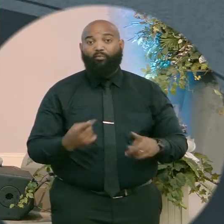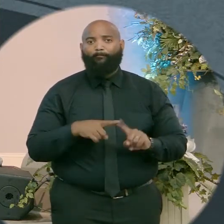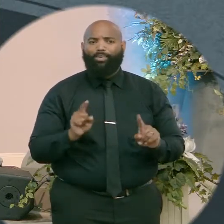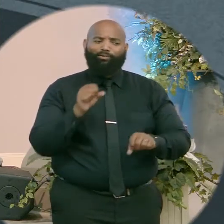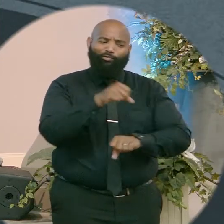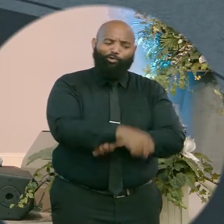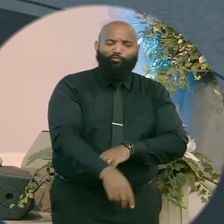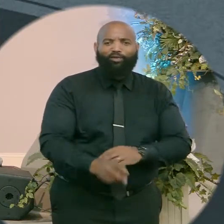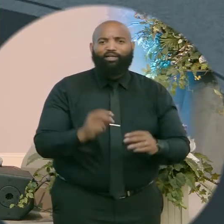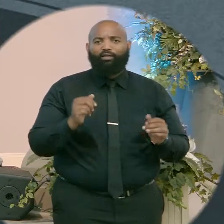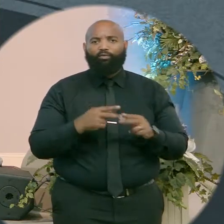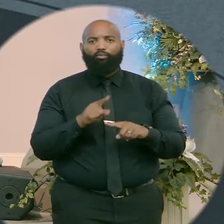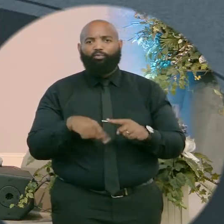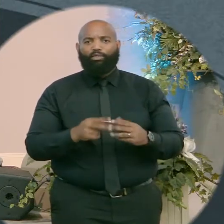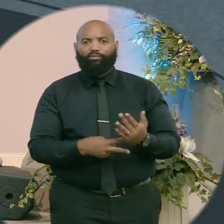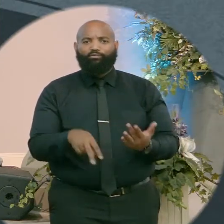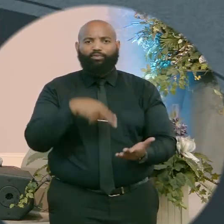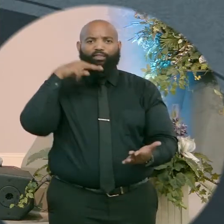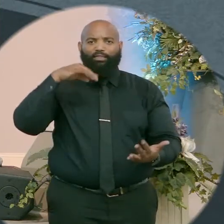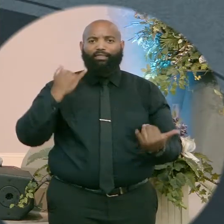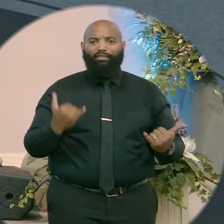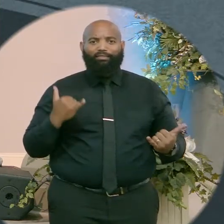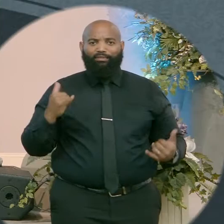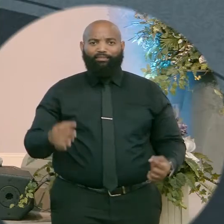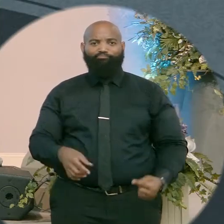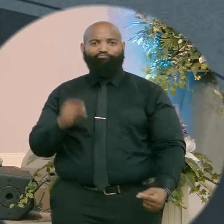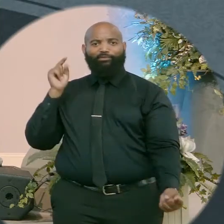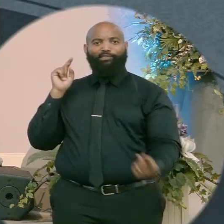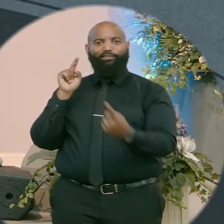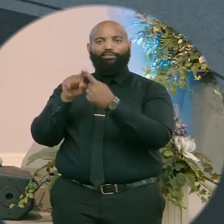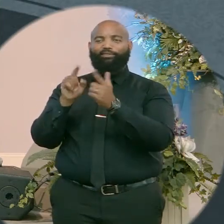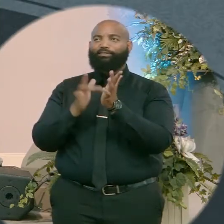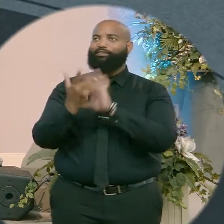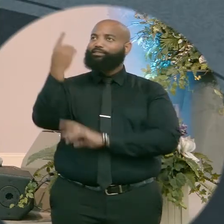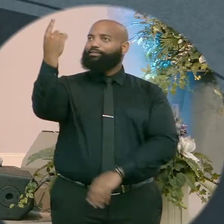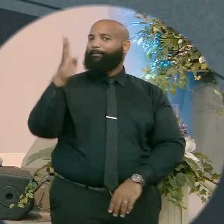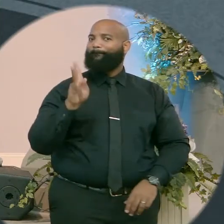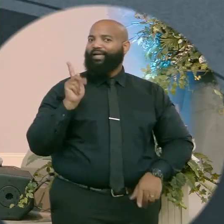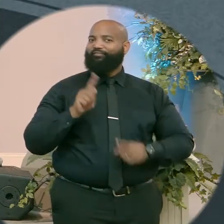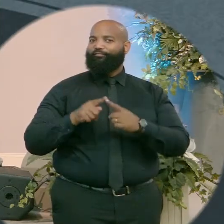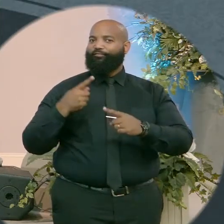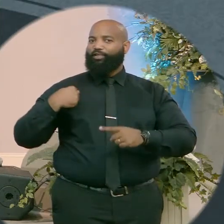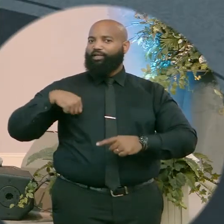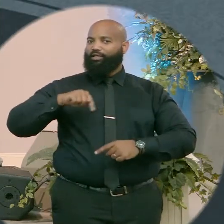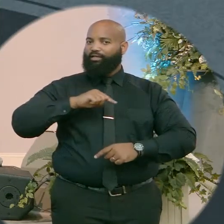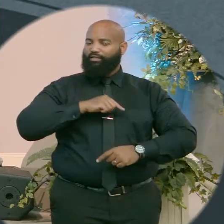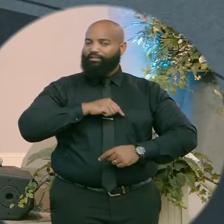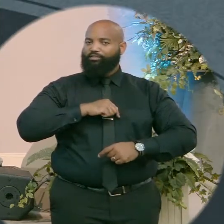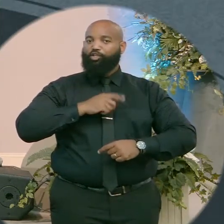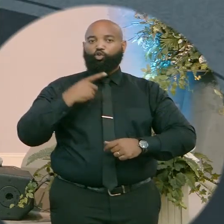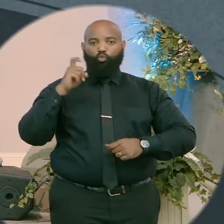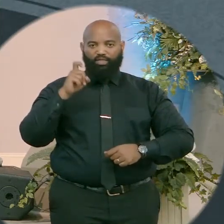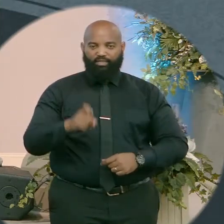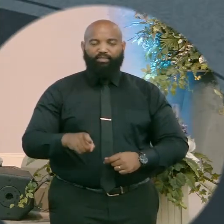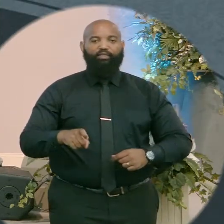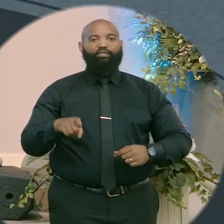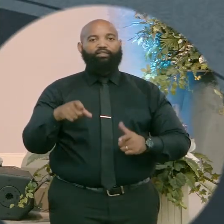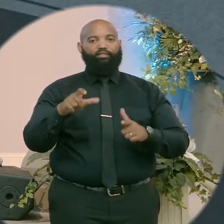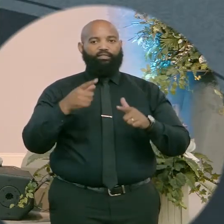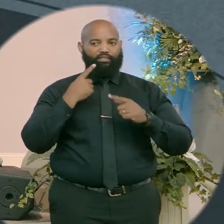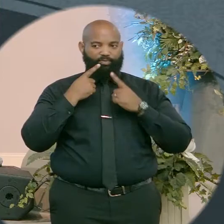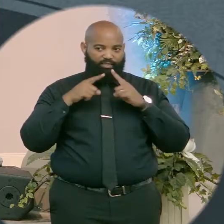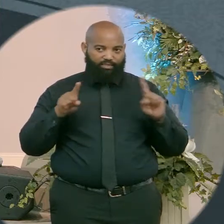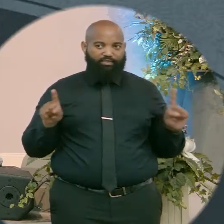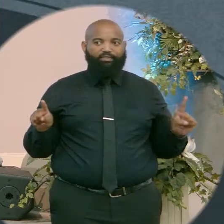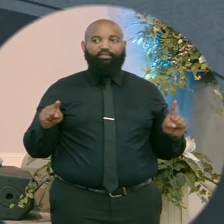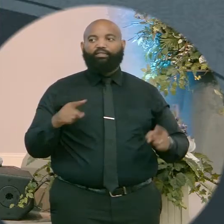thing ain't fully over until you come back and get us. So until then, we still gotta fight. Until then, we still gotta open up our mouths and we